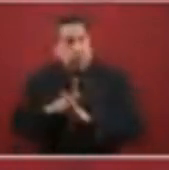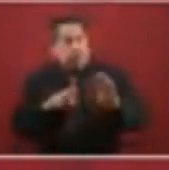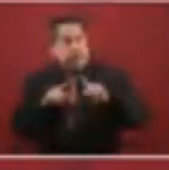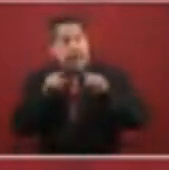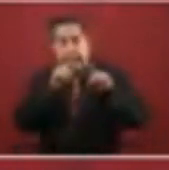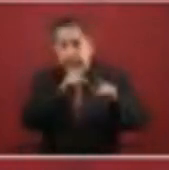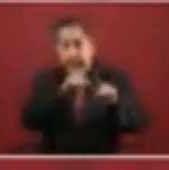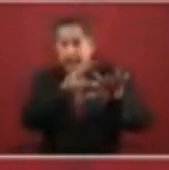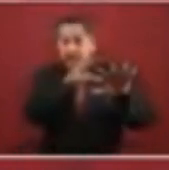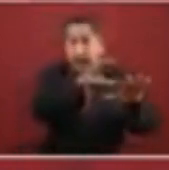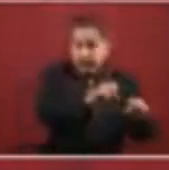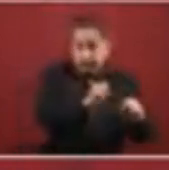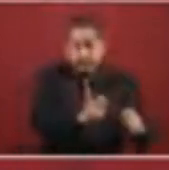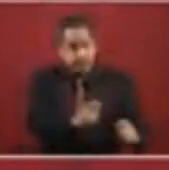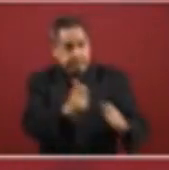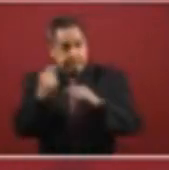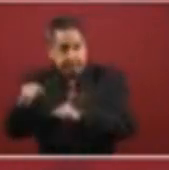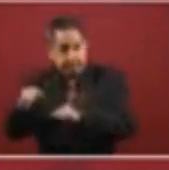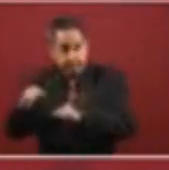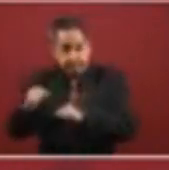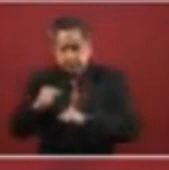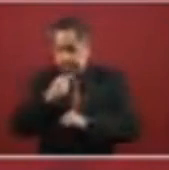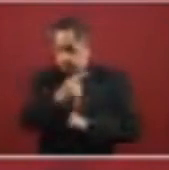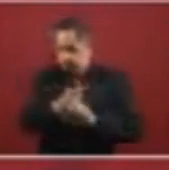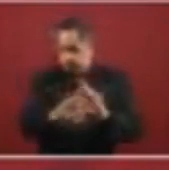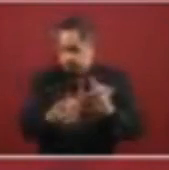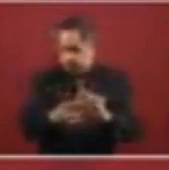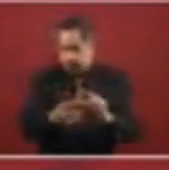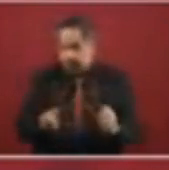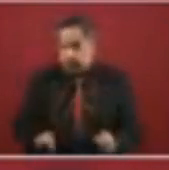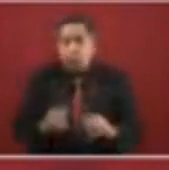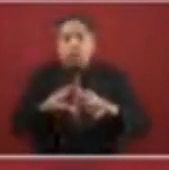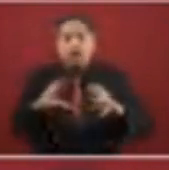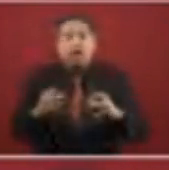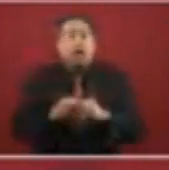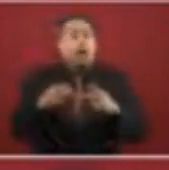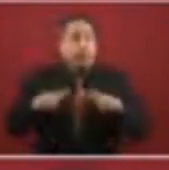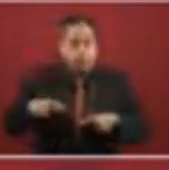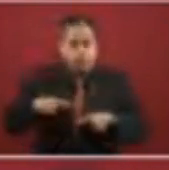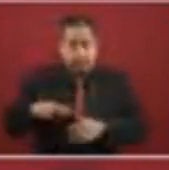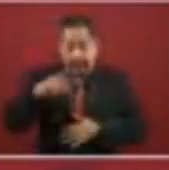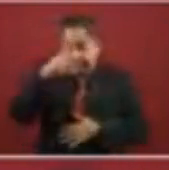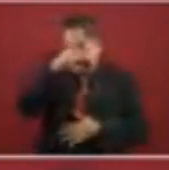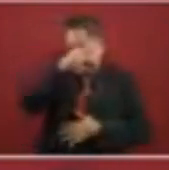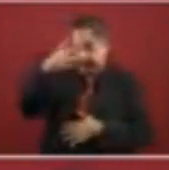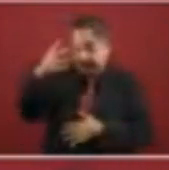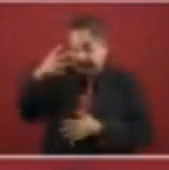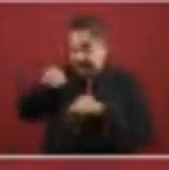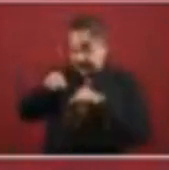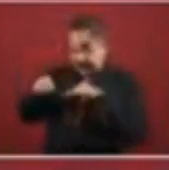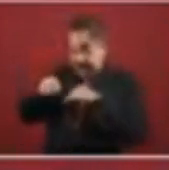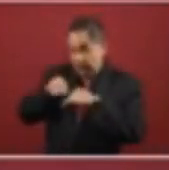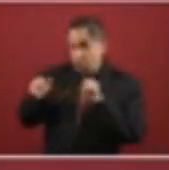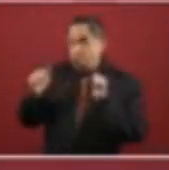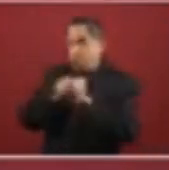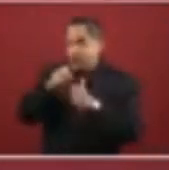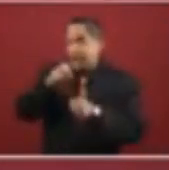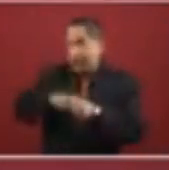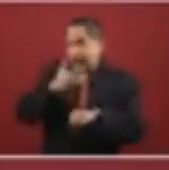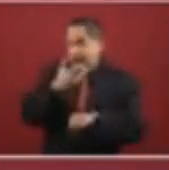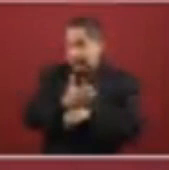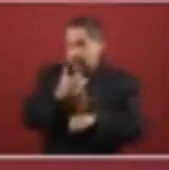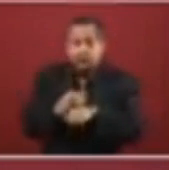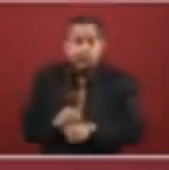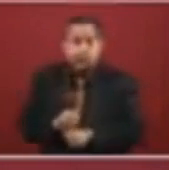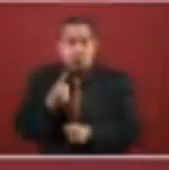that the number of Mexicans that have working visas in the U.S.